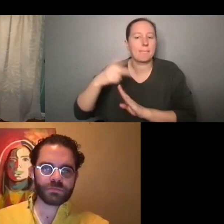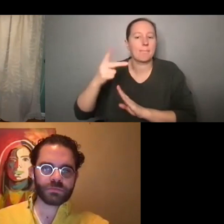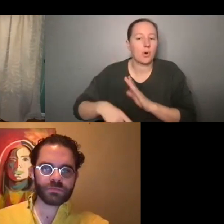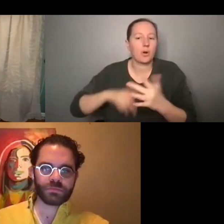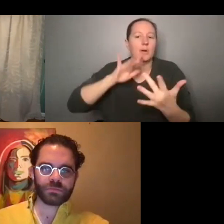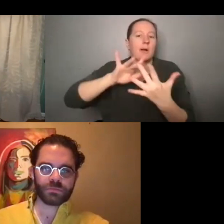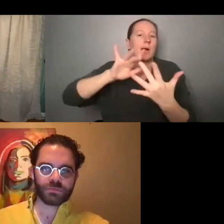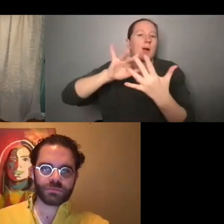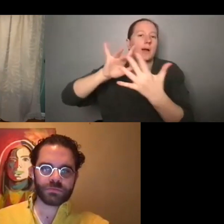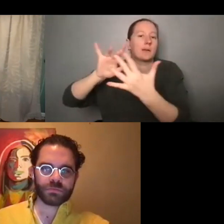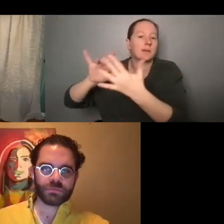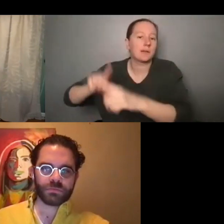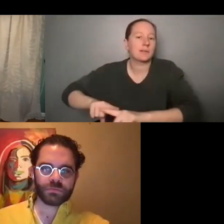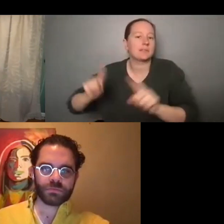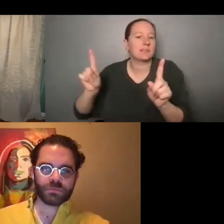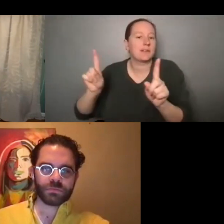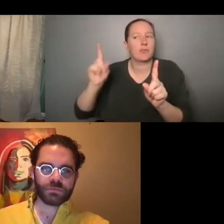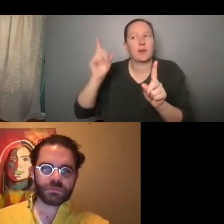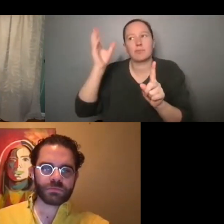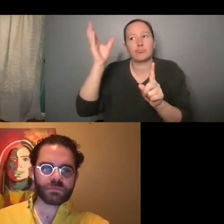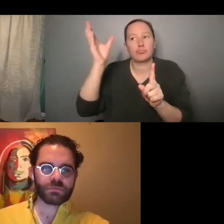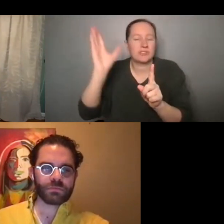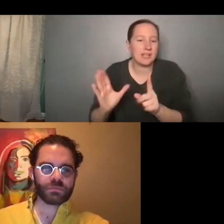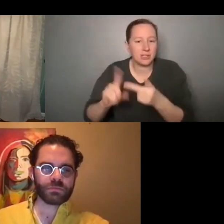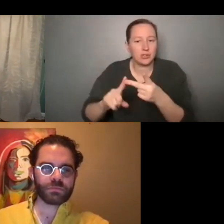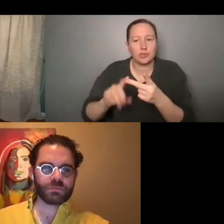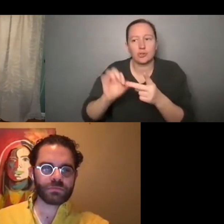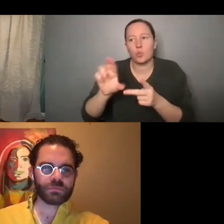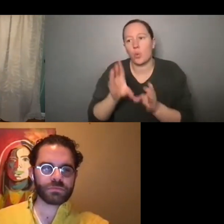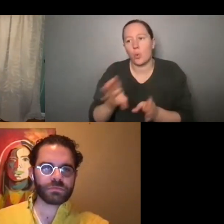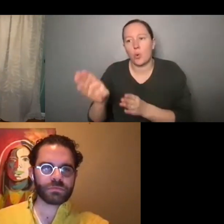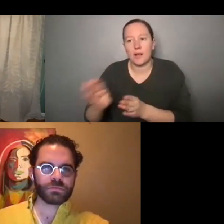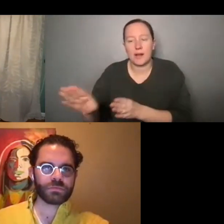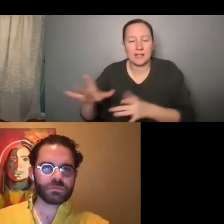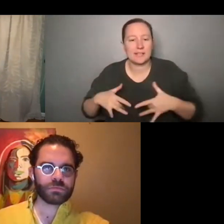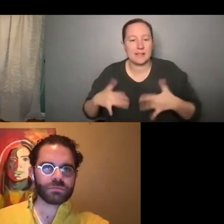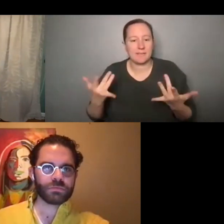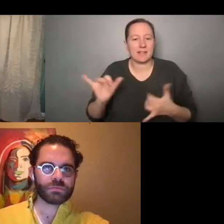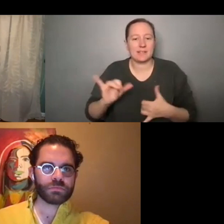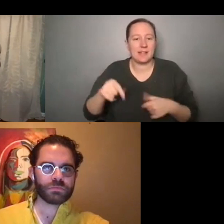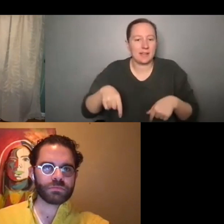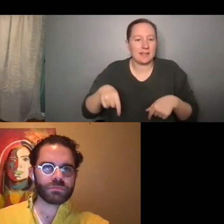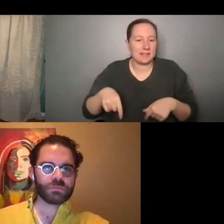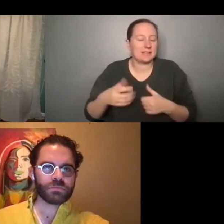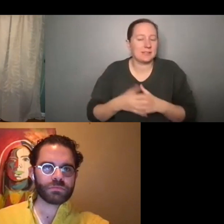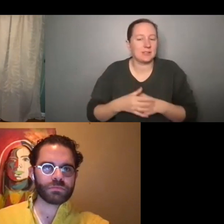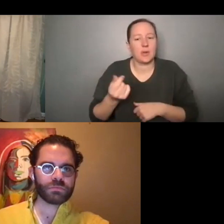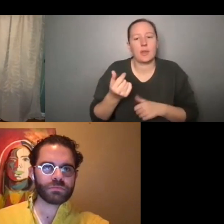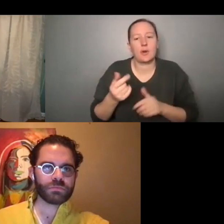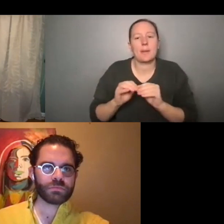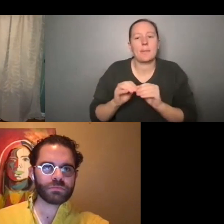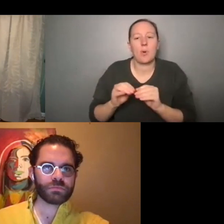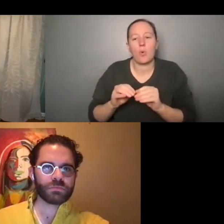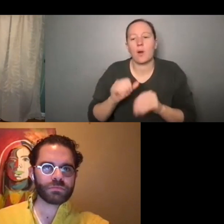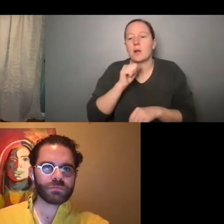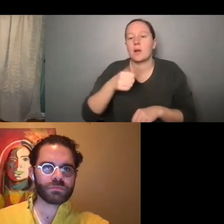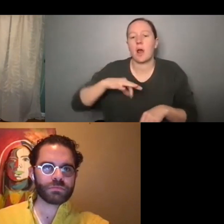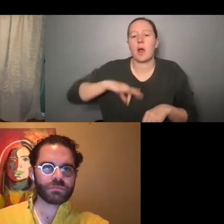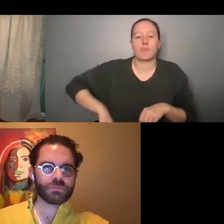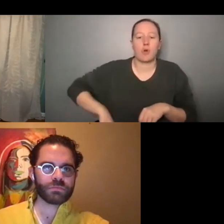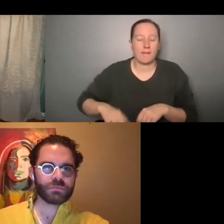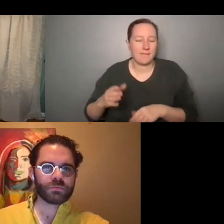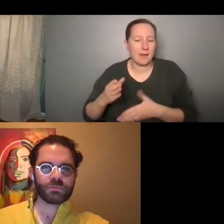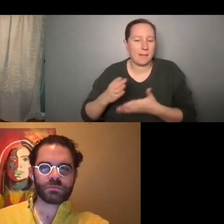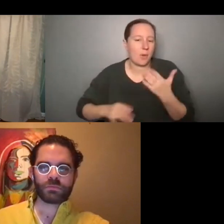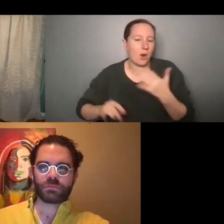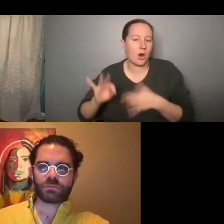out to different speakers and, um, organizing events like this one. And, um, it's a little bit more of like the nonprofit, uh,